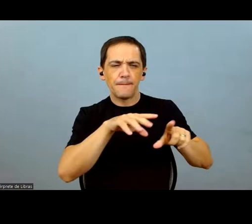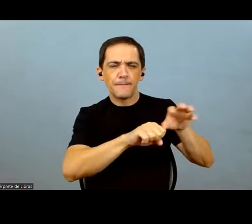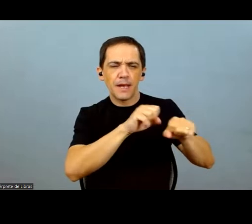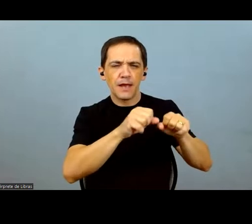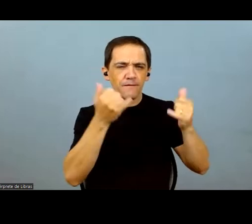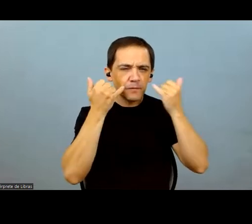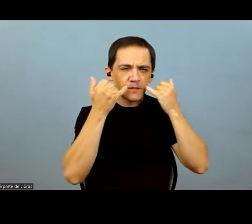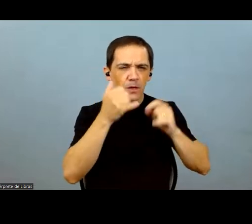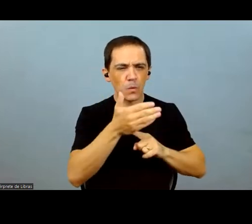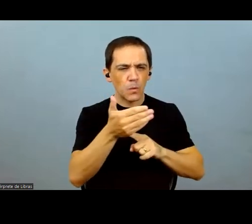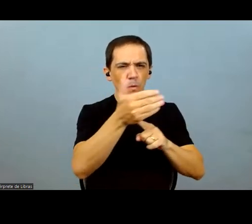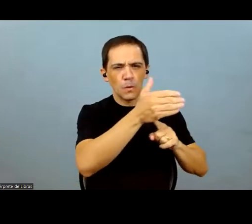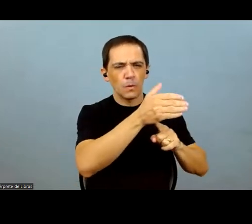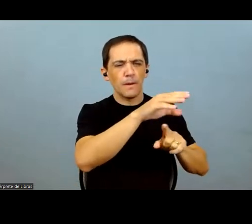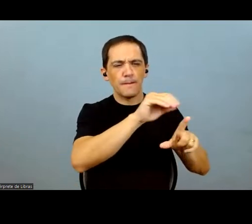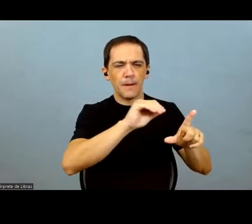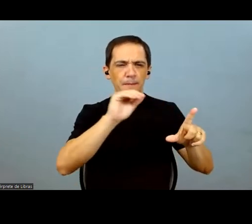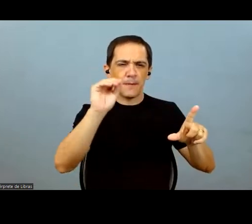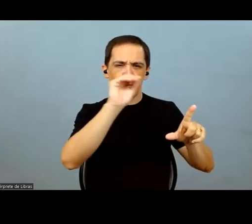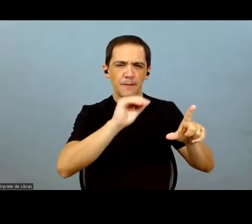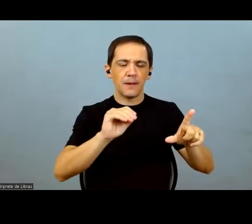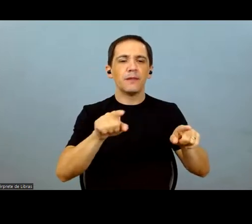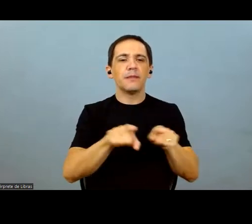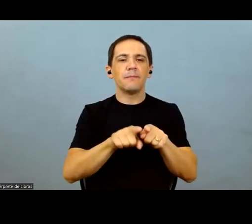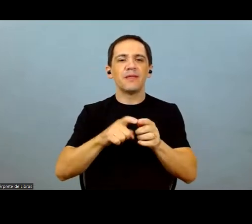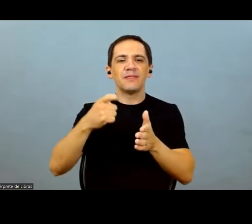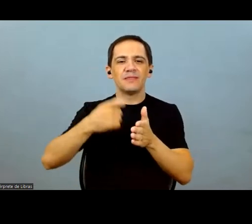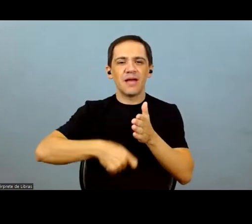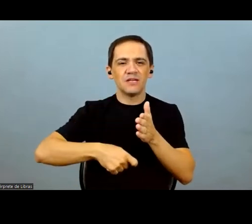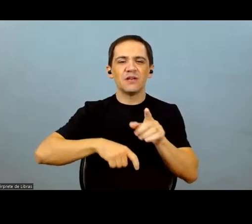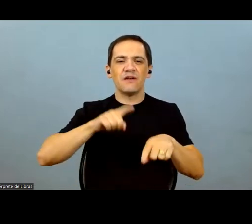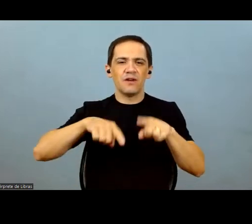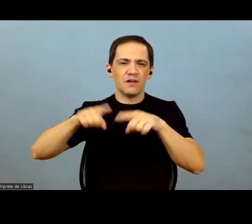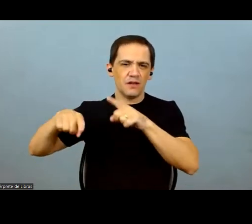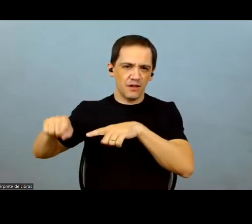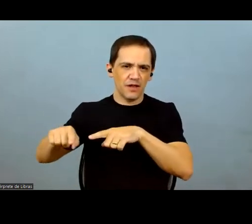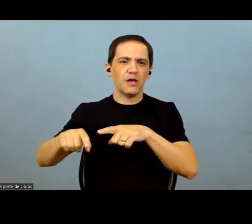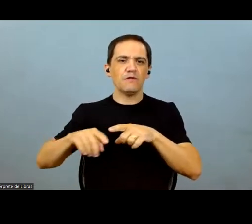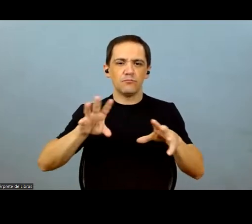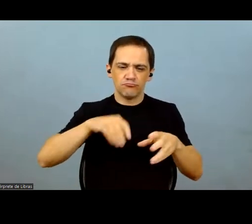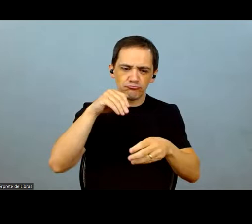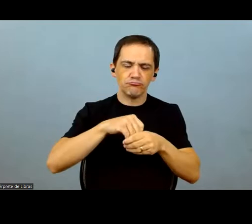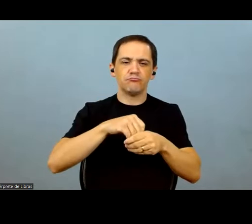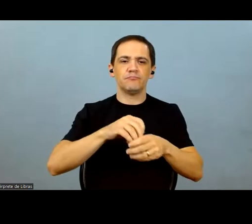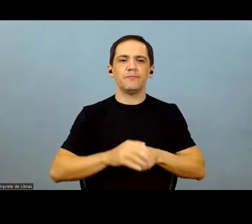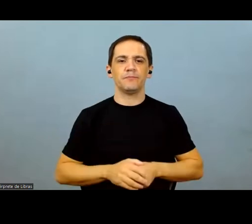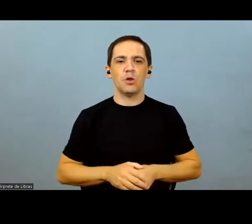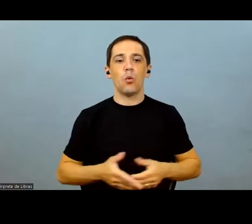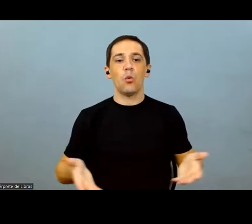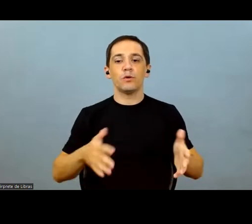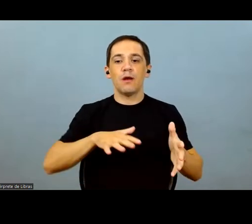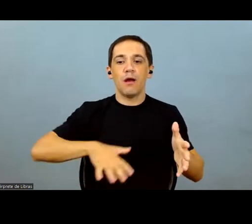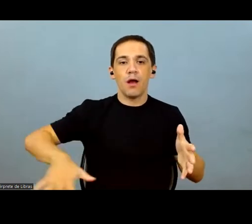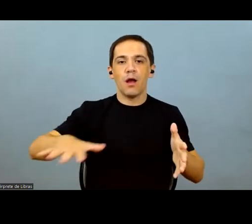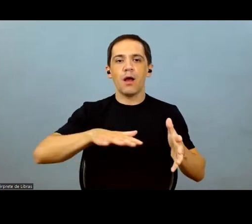our application of variable rate and precision farming. Since we are not opening new